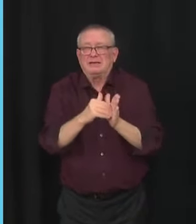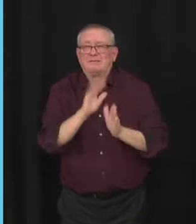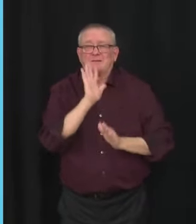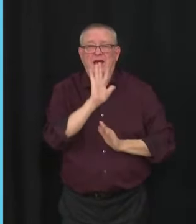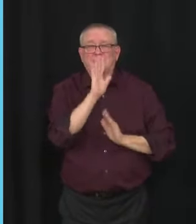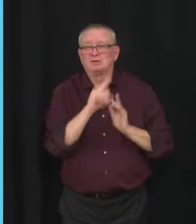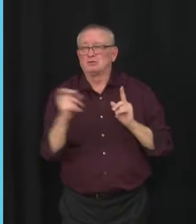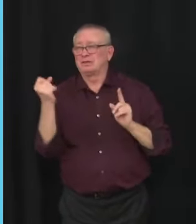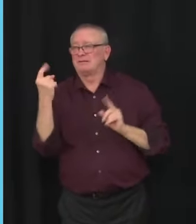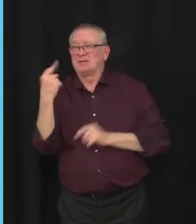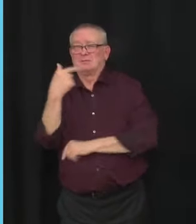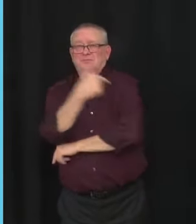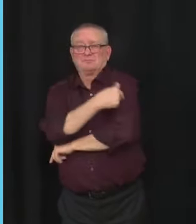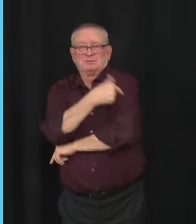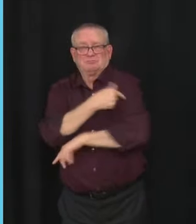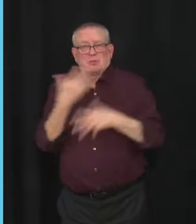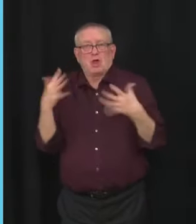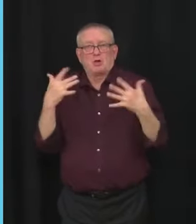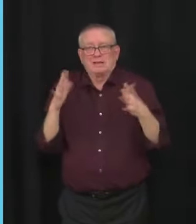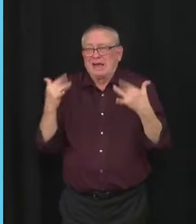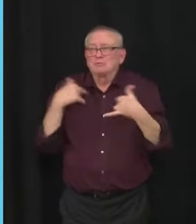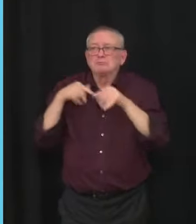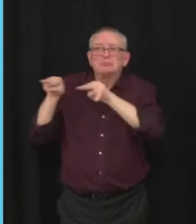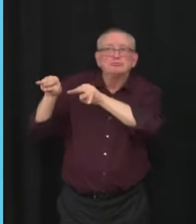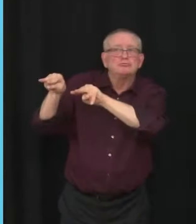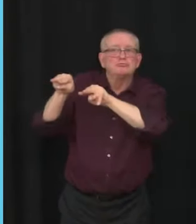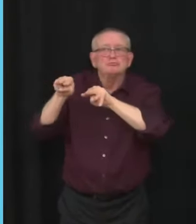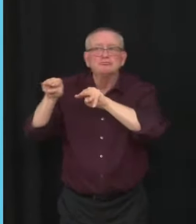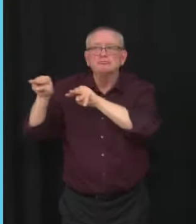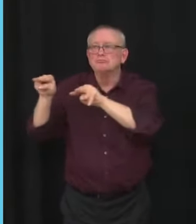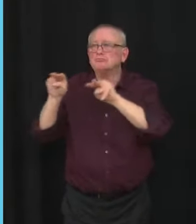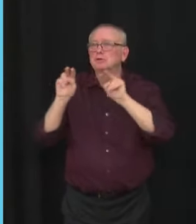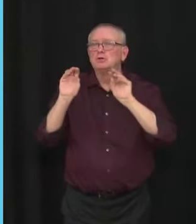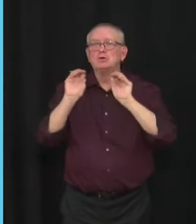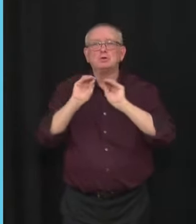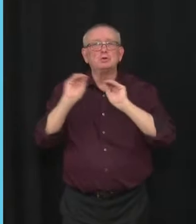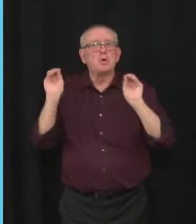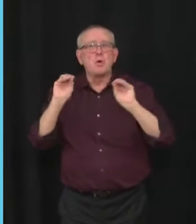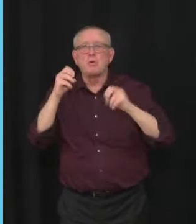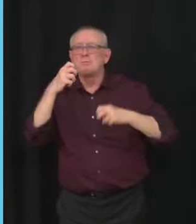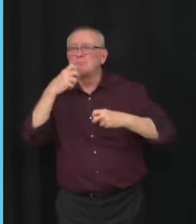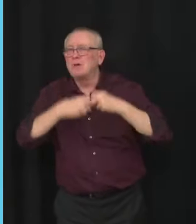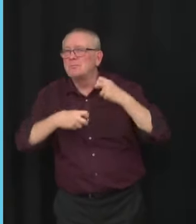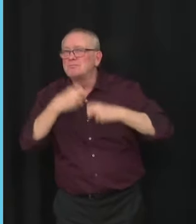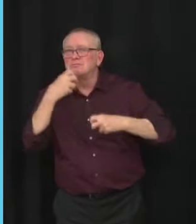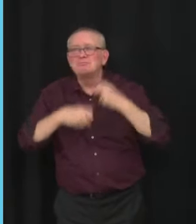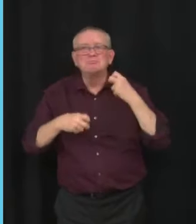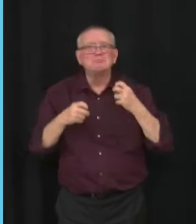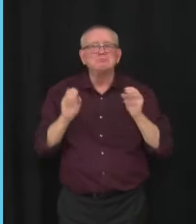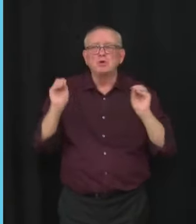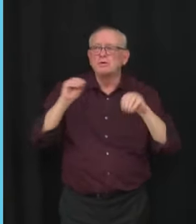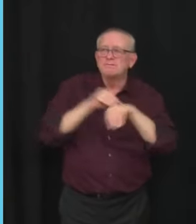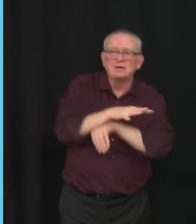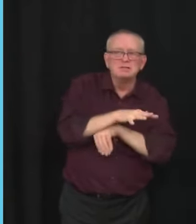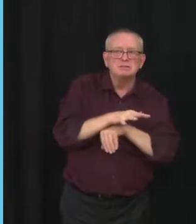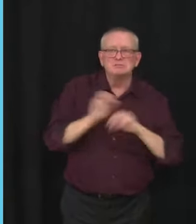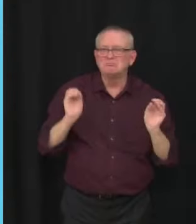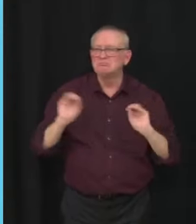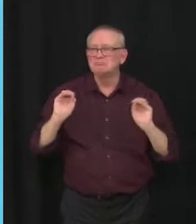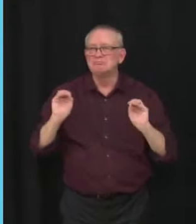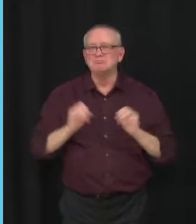with few adverse events reported and no safety signals. Children between the ages of 5 to 11